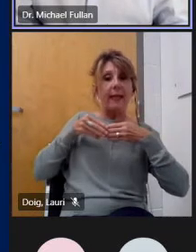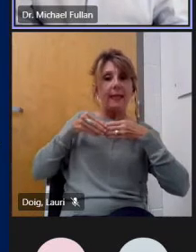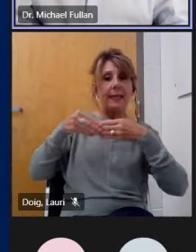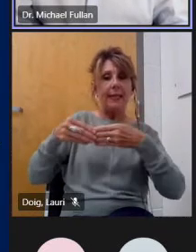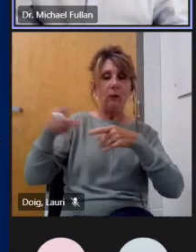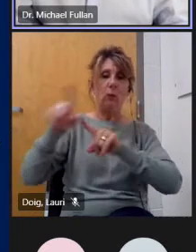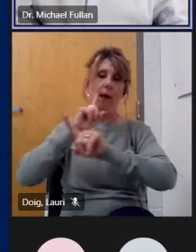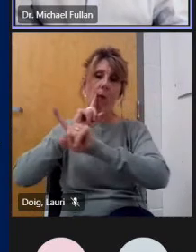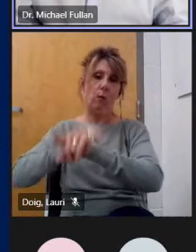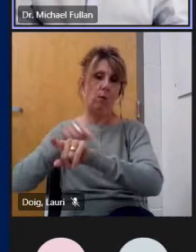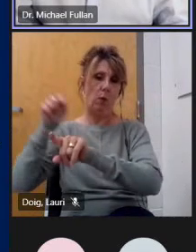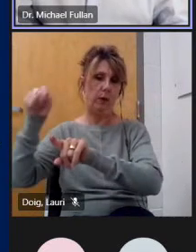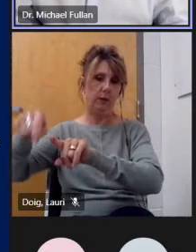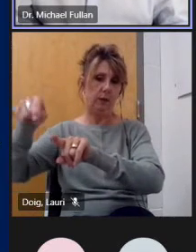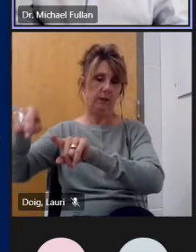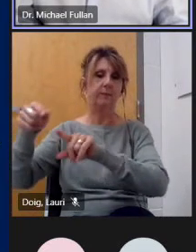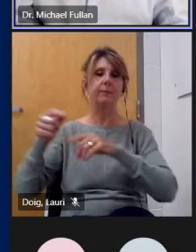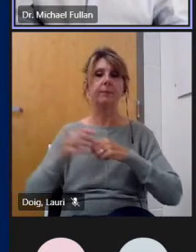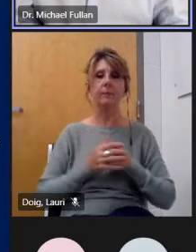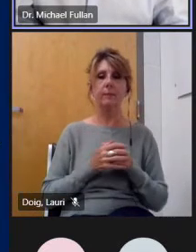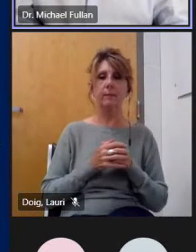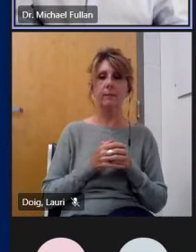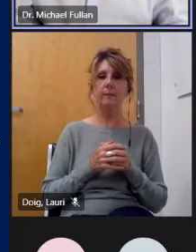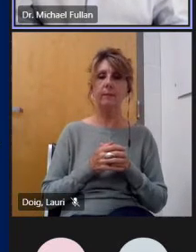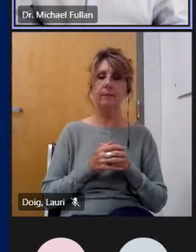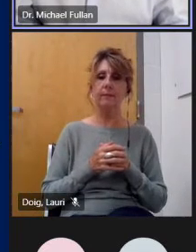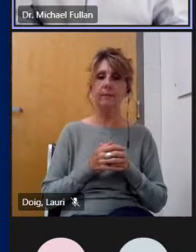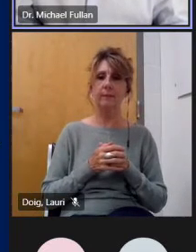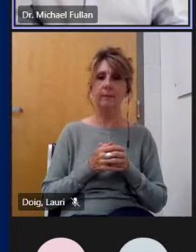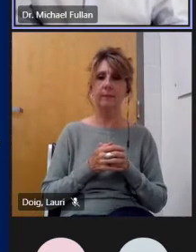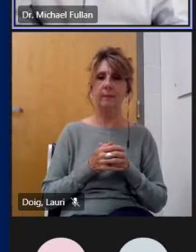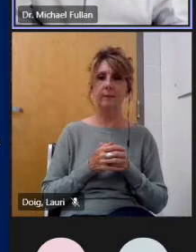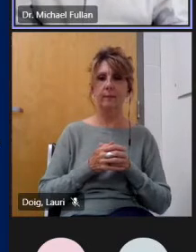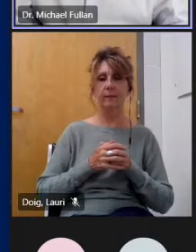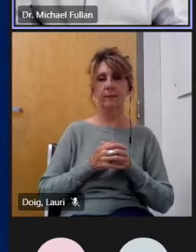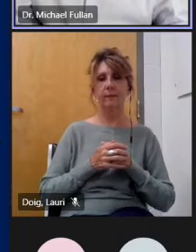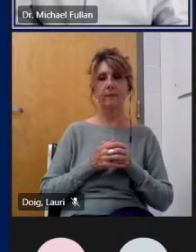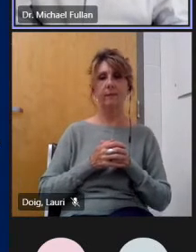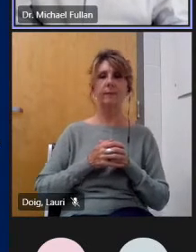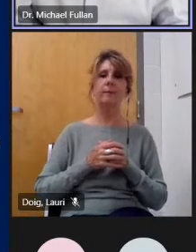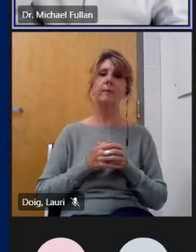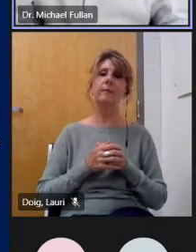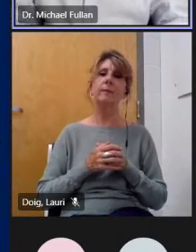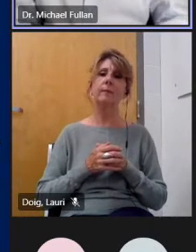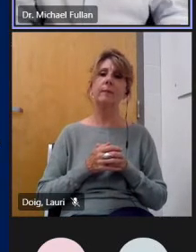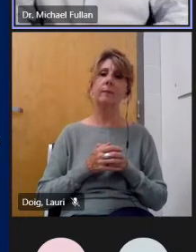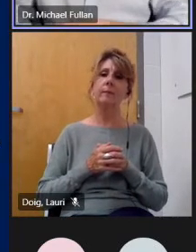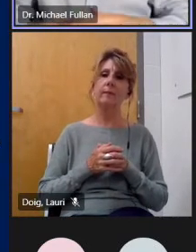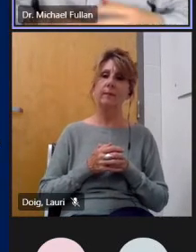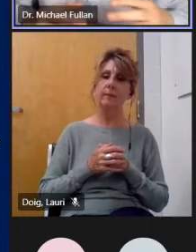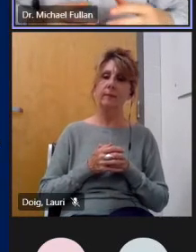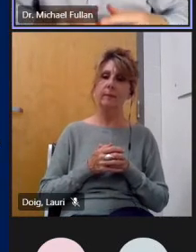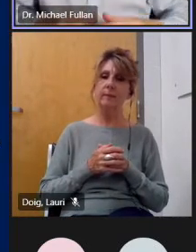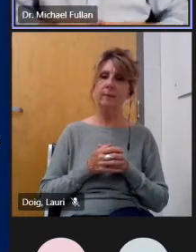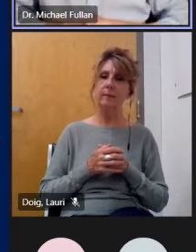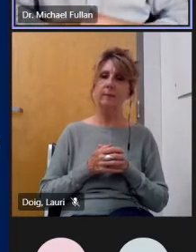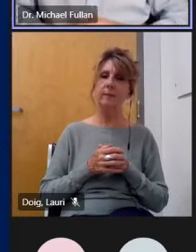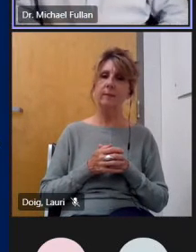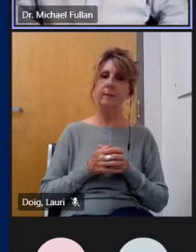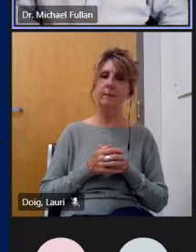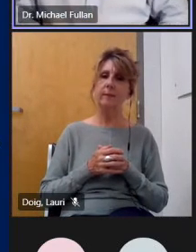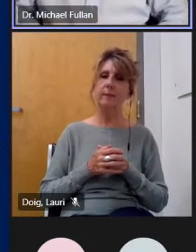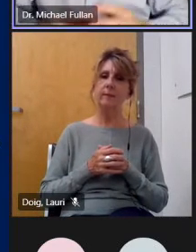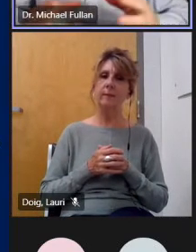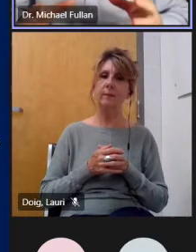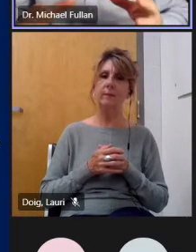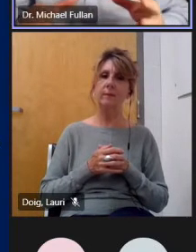so as we got into if i look at if you look at the right hand screen when we got into initially uh